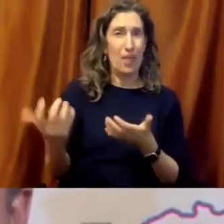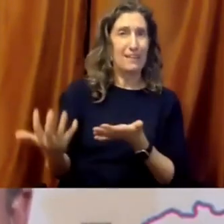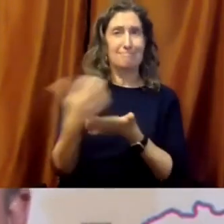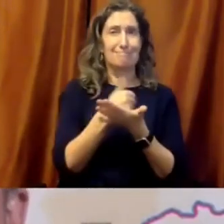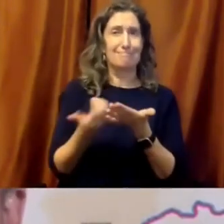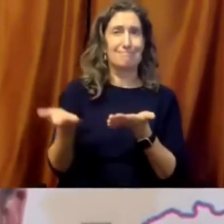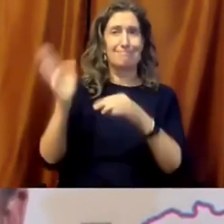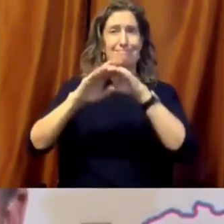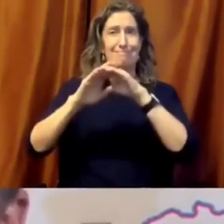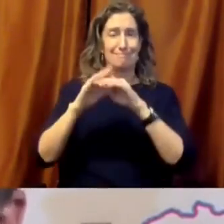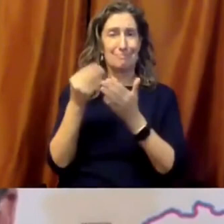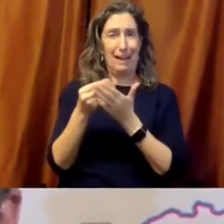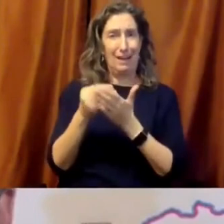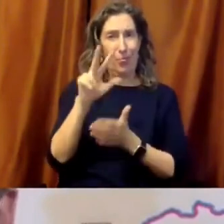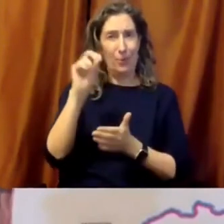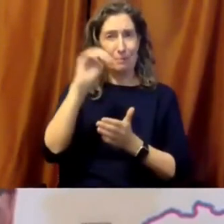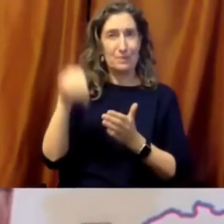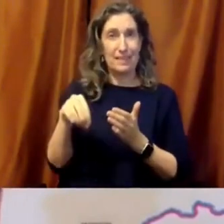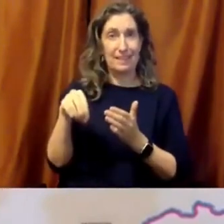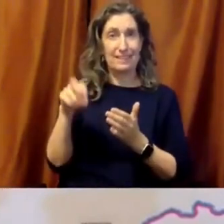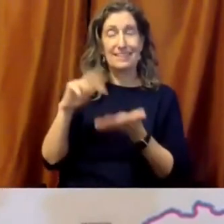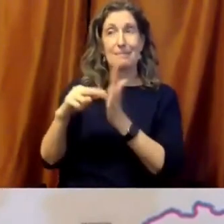ready. The salespeople are coming.